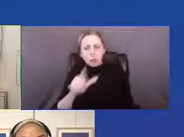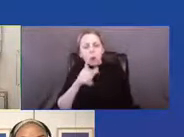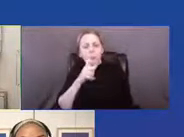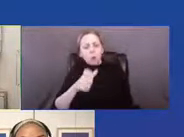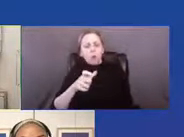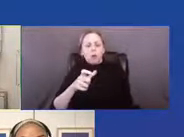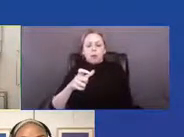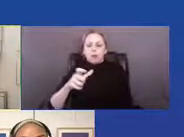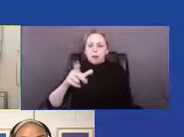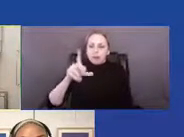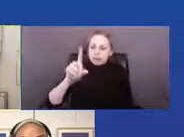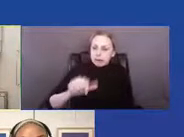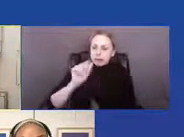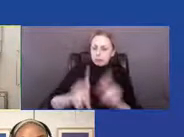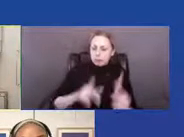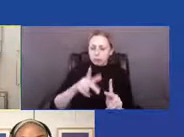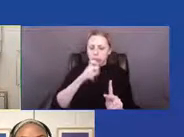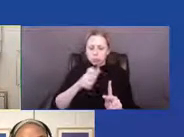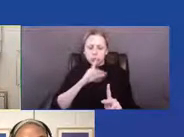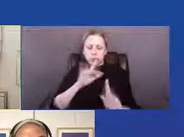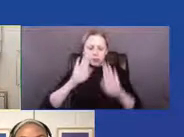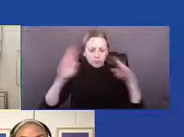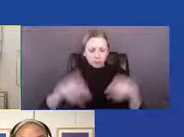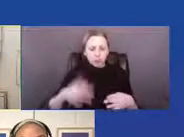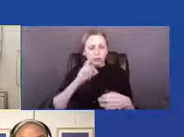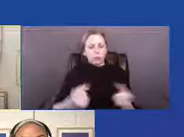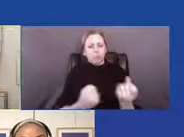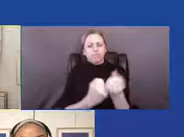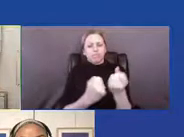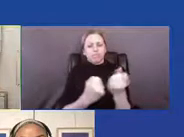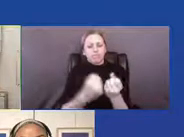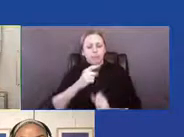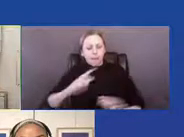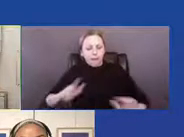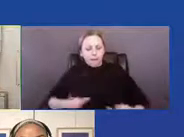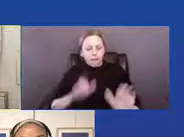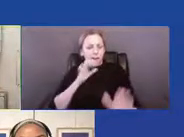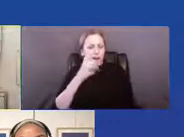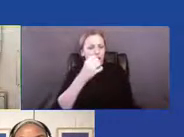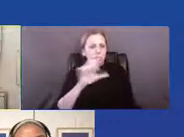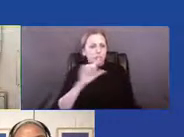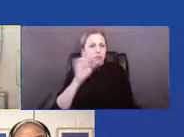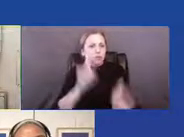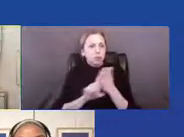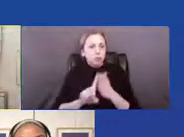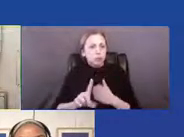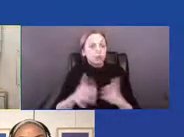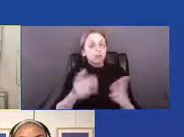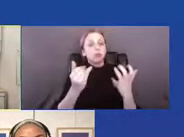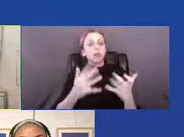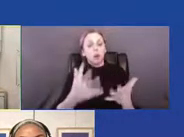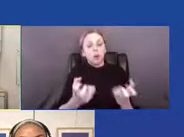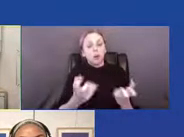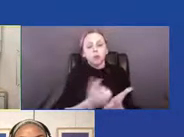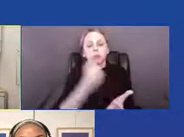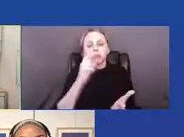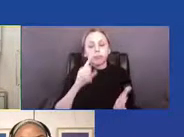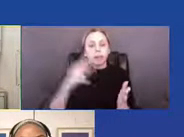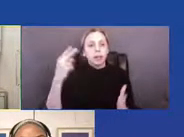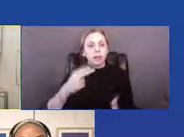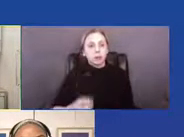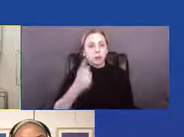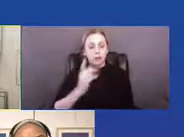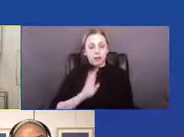action-oriented research, and regranting programs. At this time, I want to honor the history behind one of Dance NYC's guiding